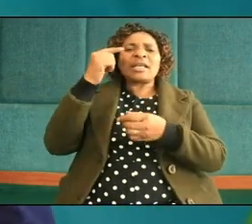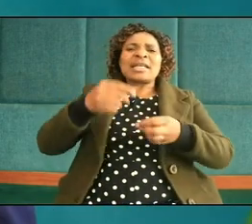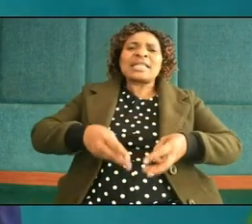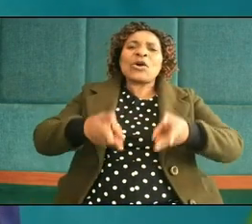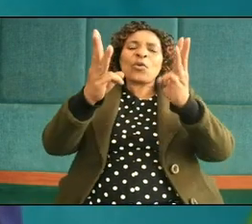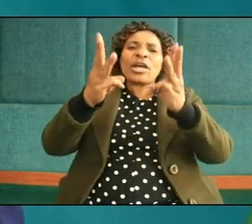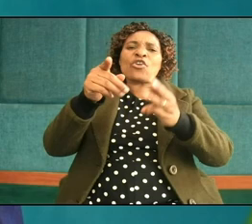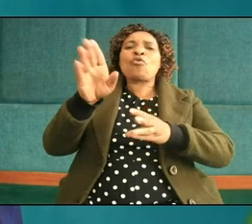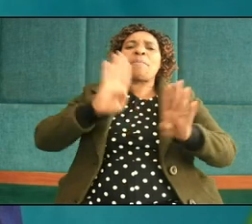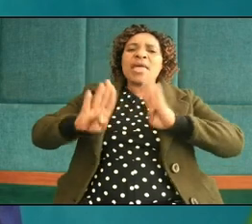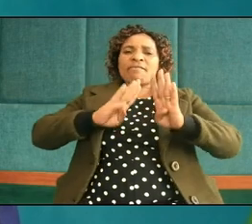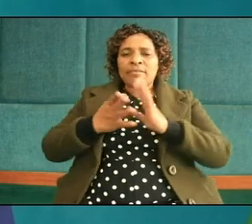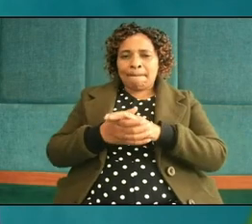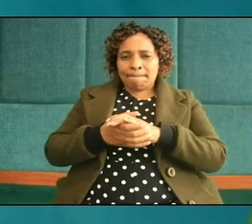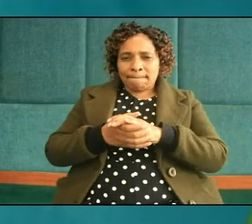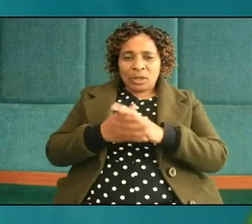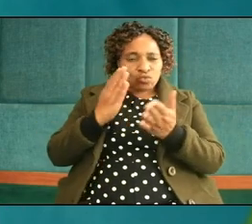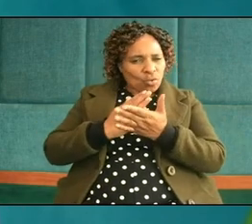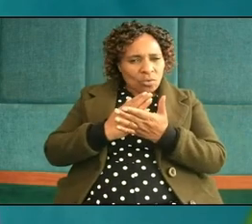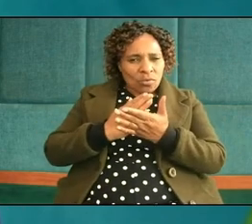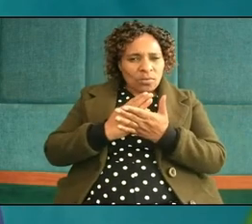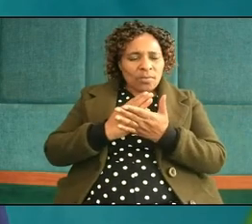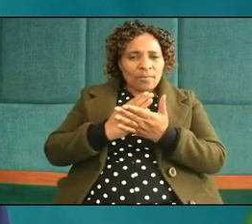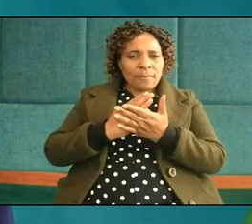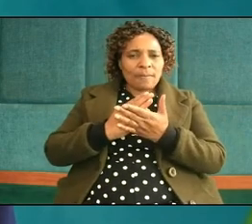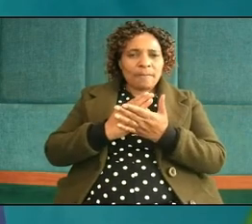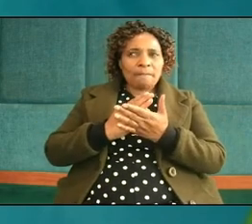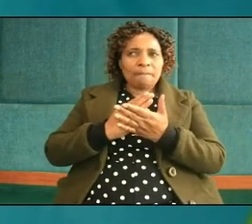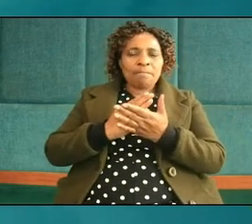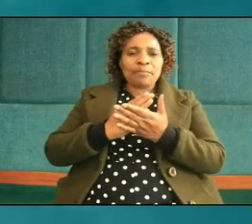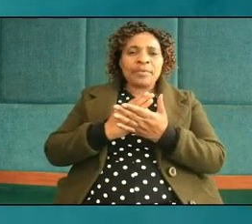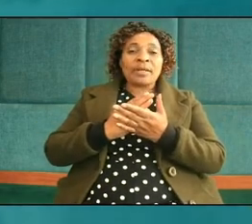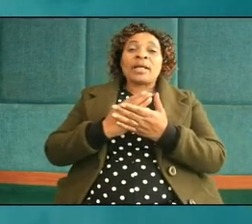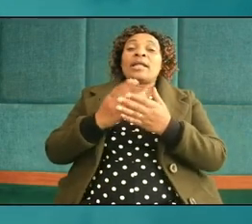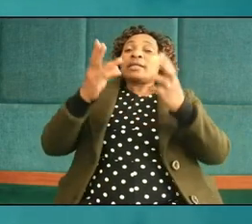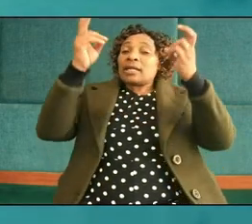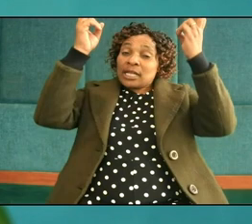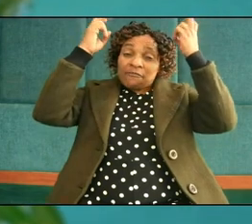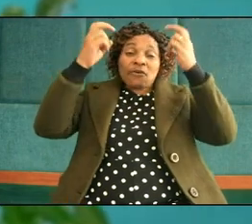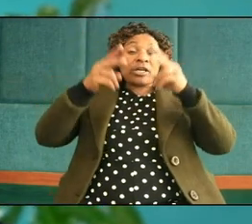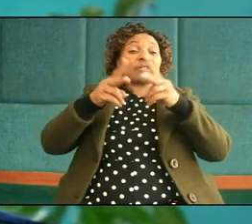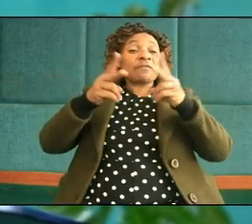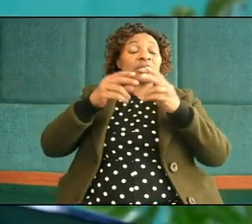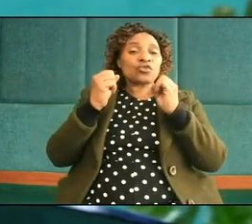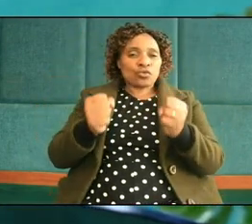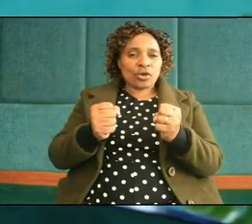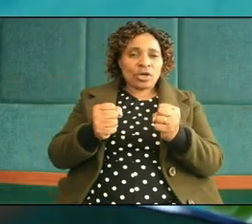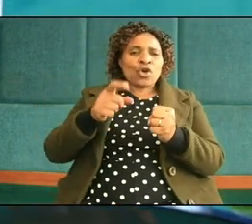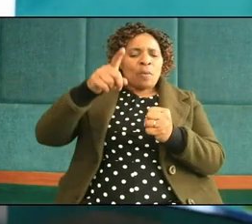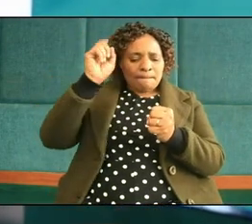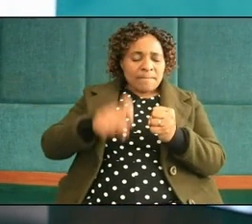made your makeup really the devil is very strong listen to people